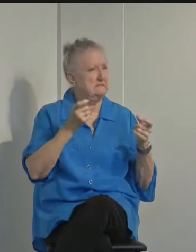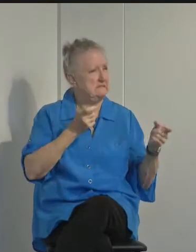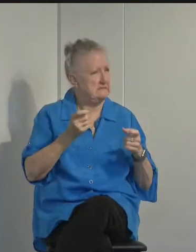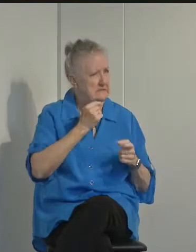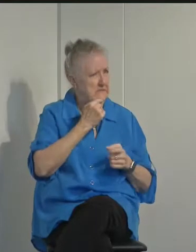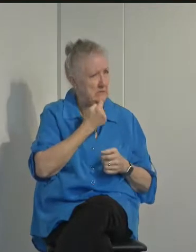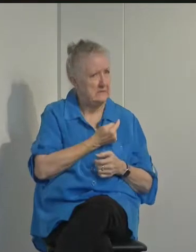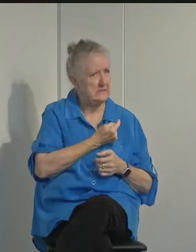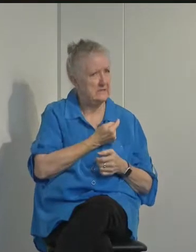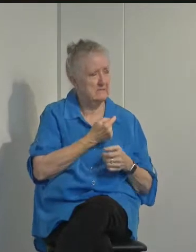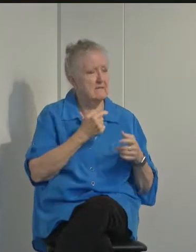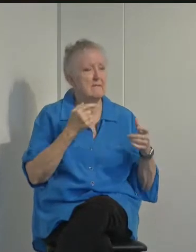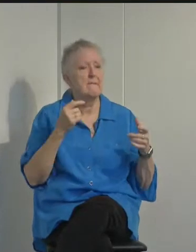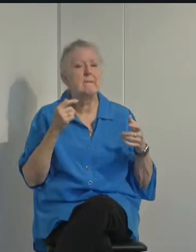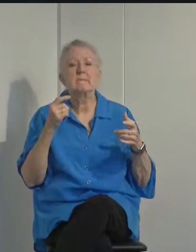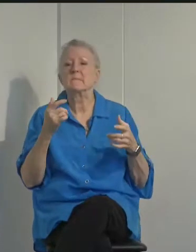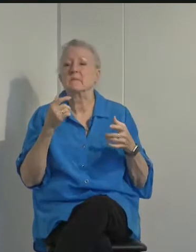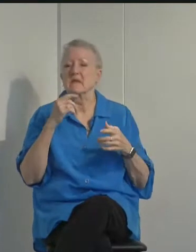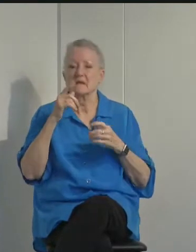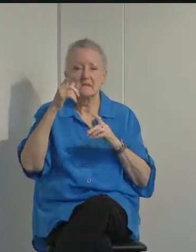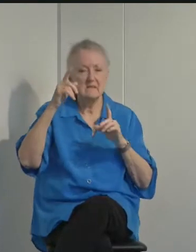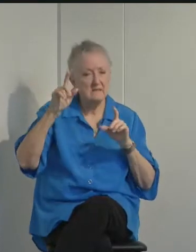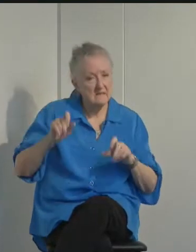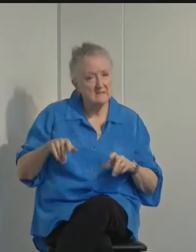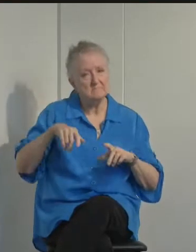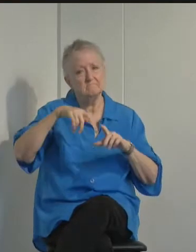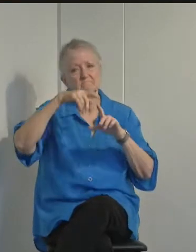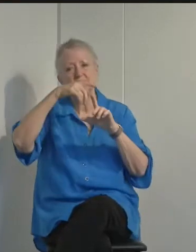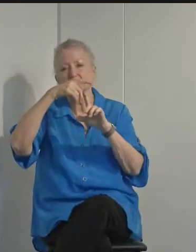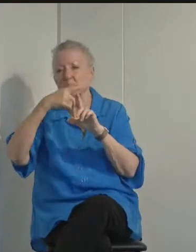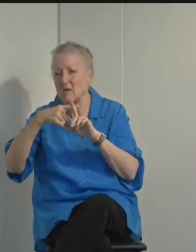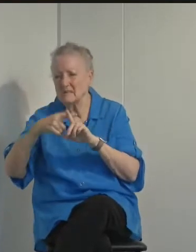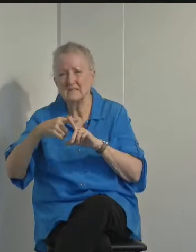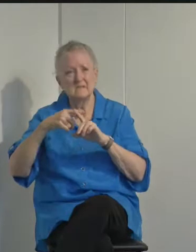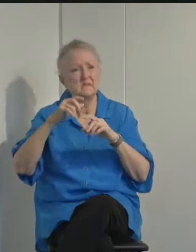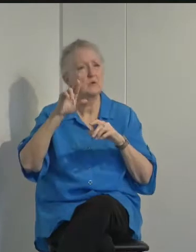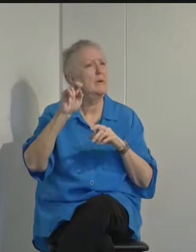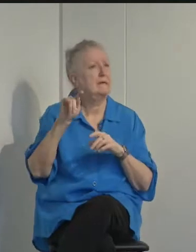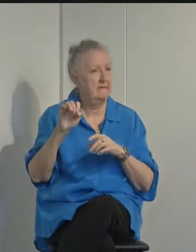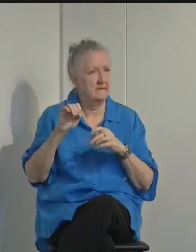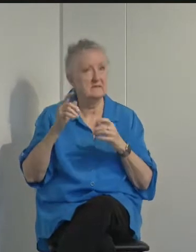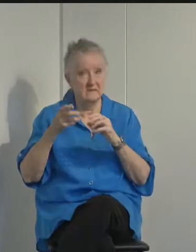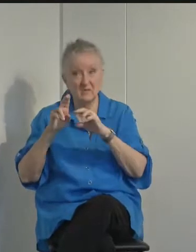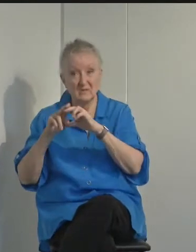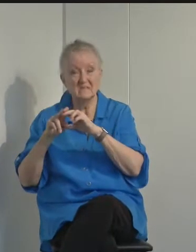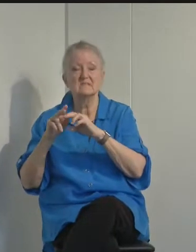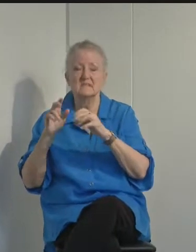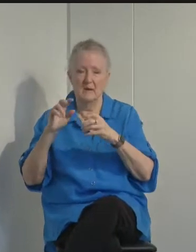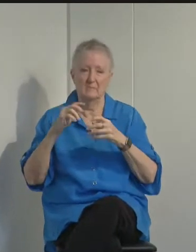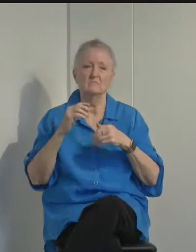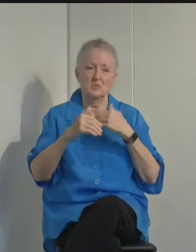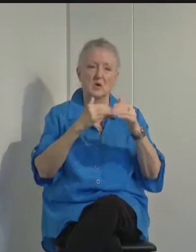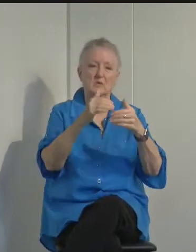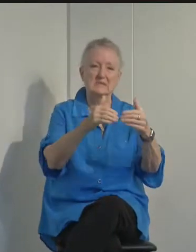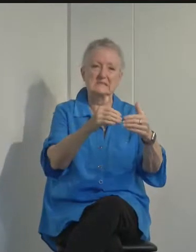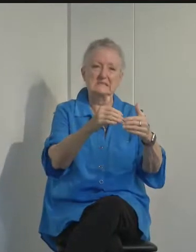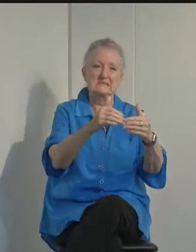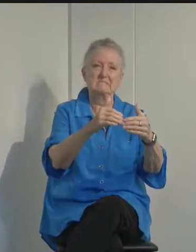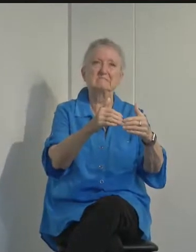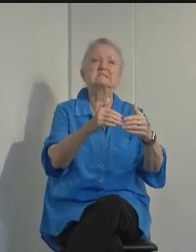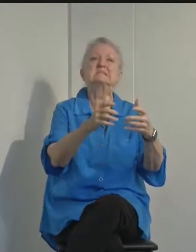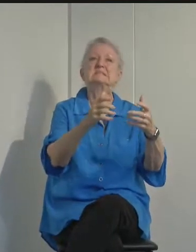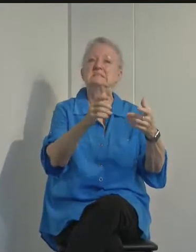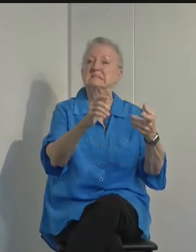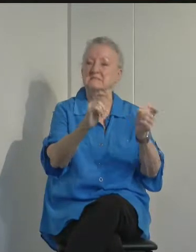If cases or the test positivity rate were to increase significantly, the progress we've made together as a community could be reversed,